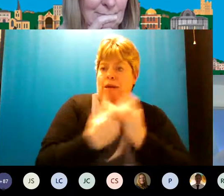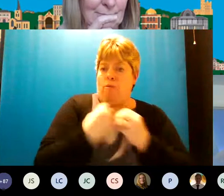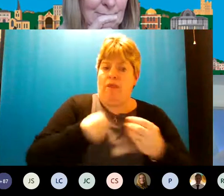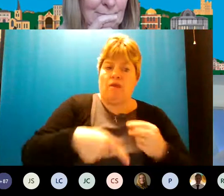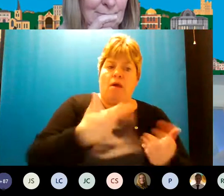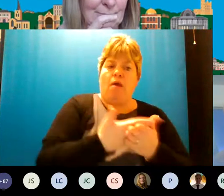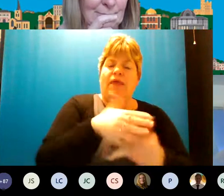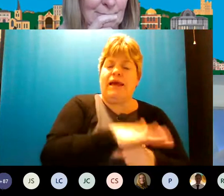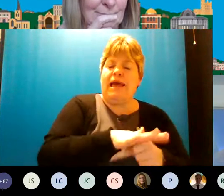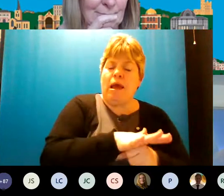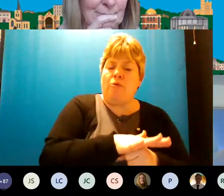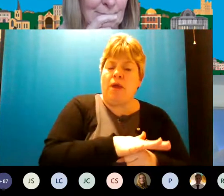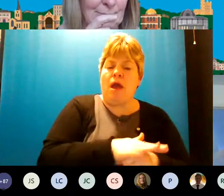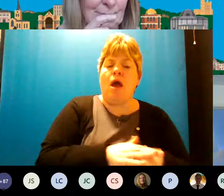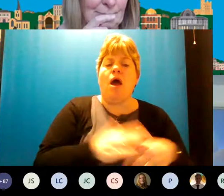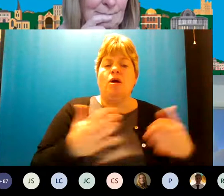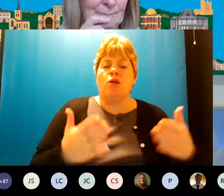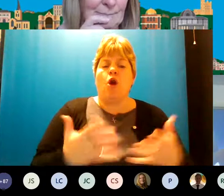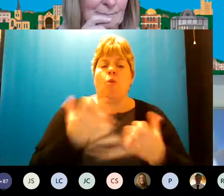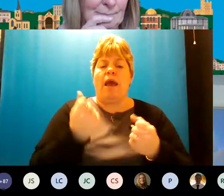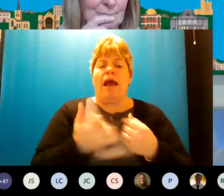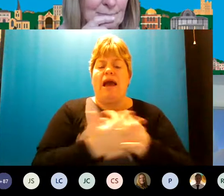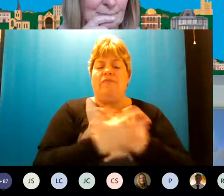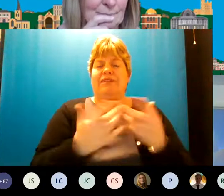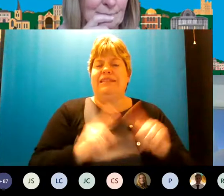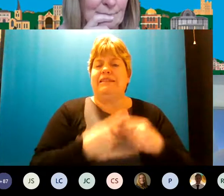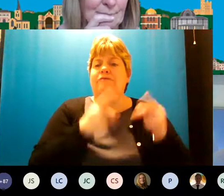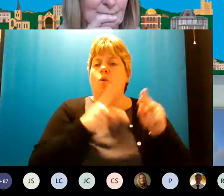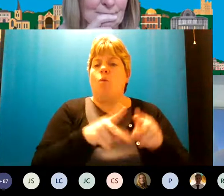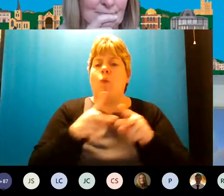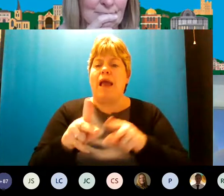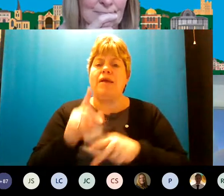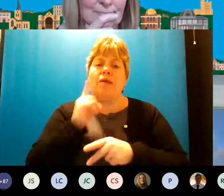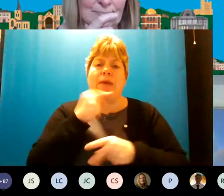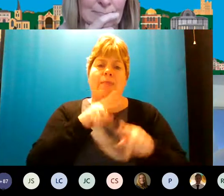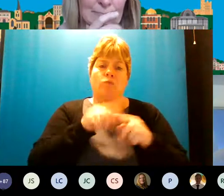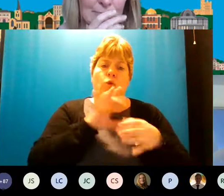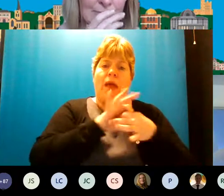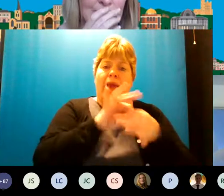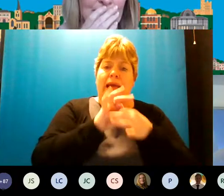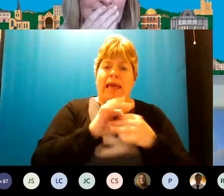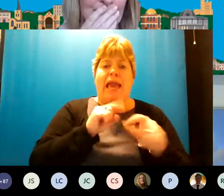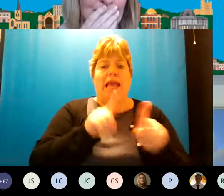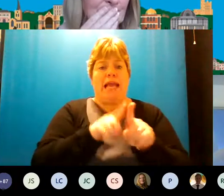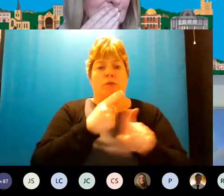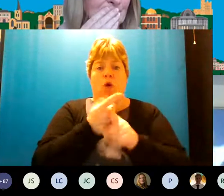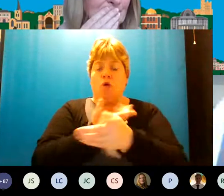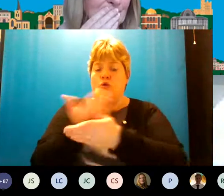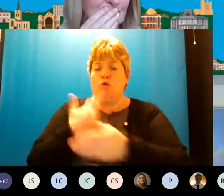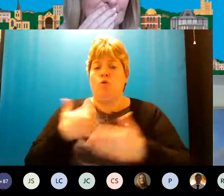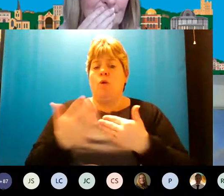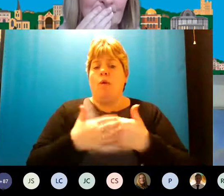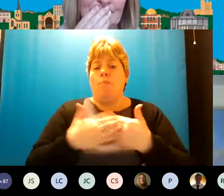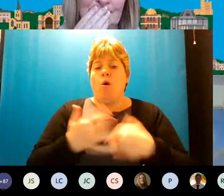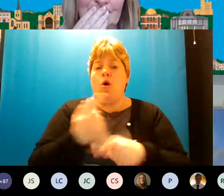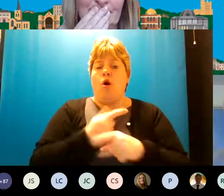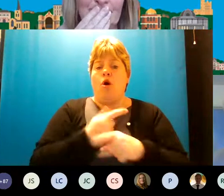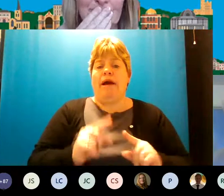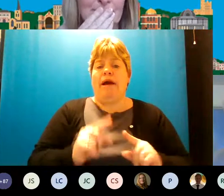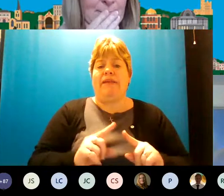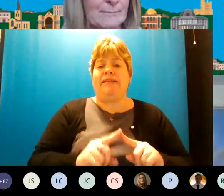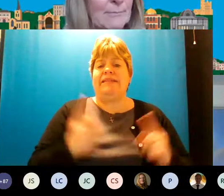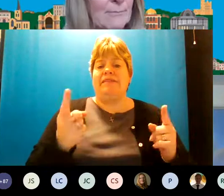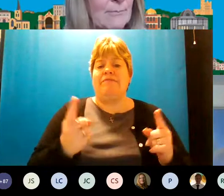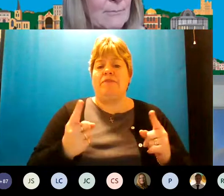um so we have got a number of different ways of people engaging and talking to us further about these different um